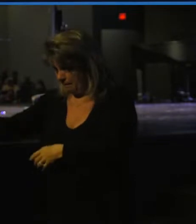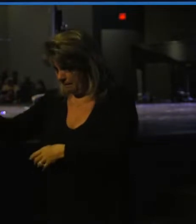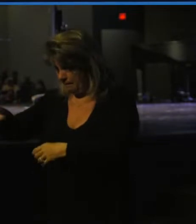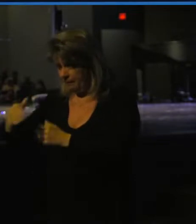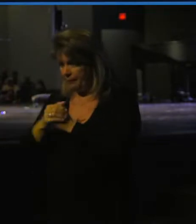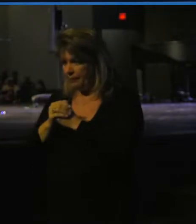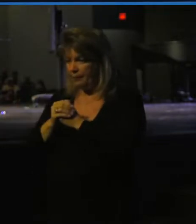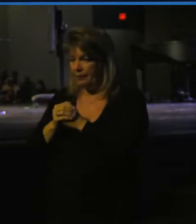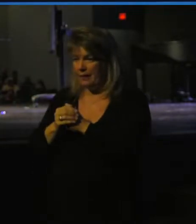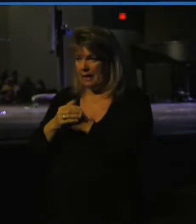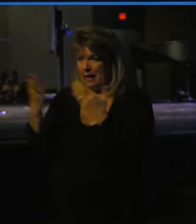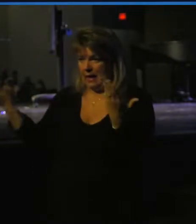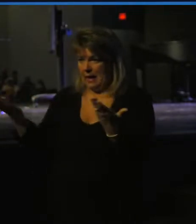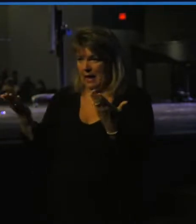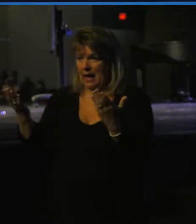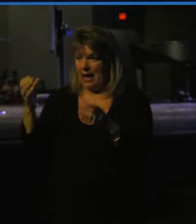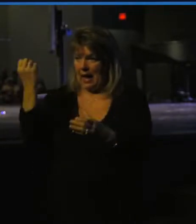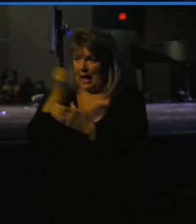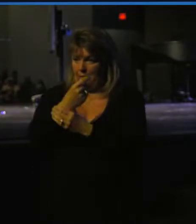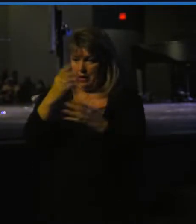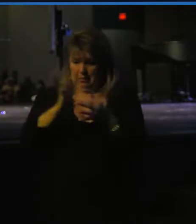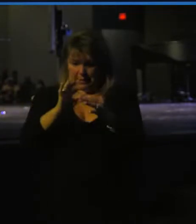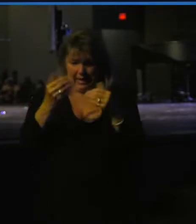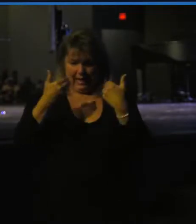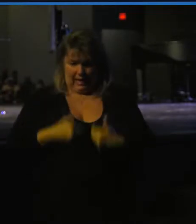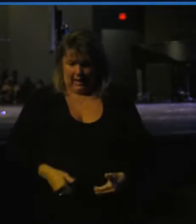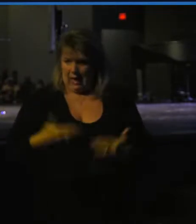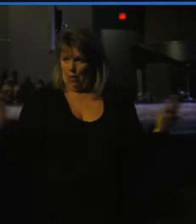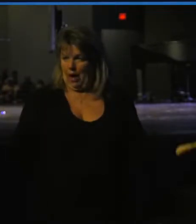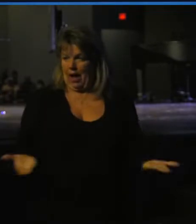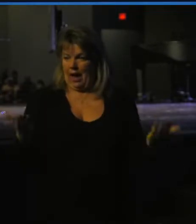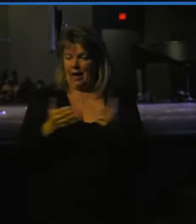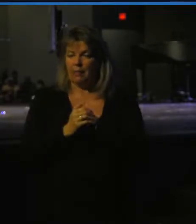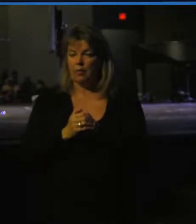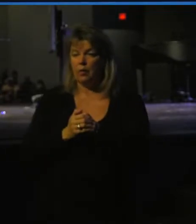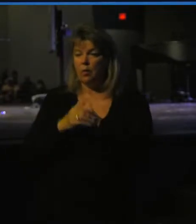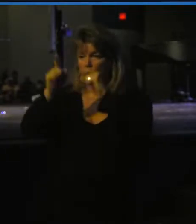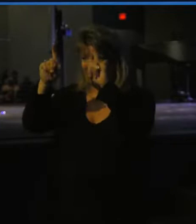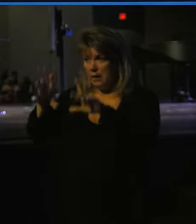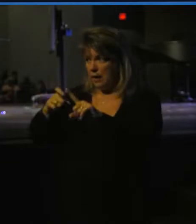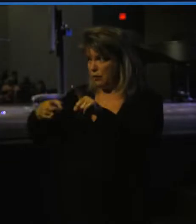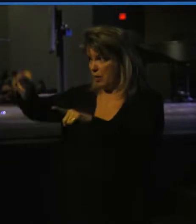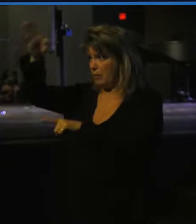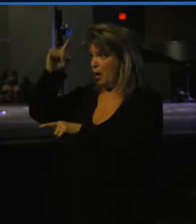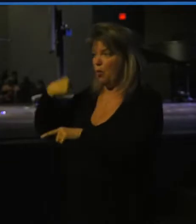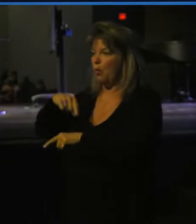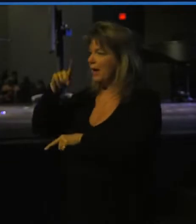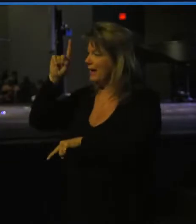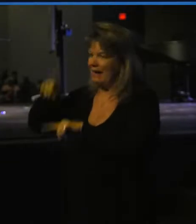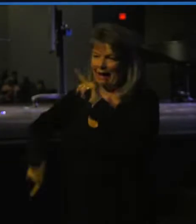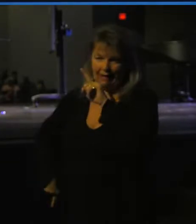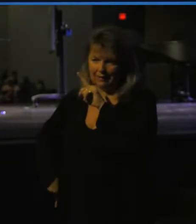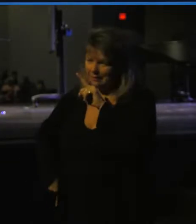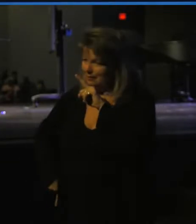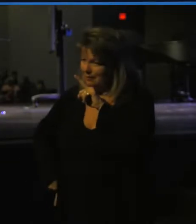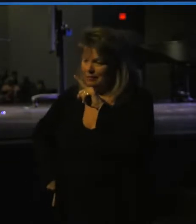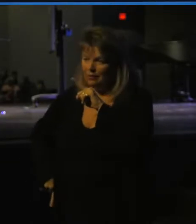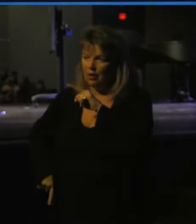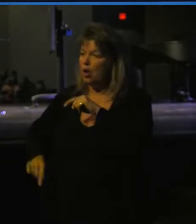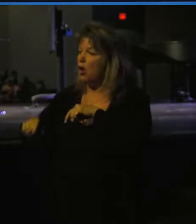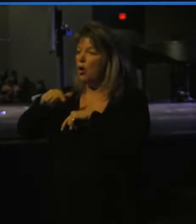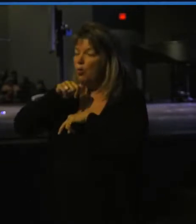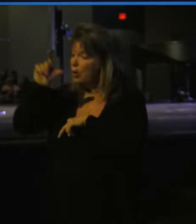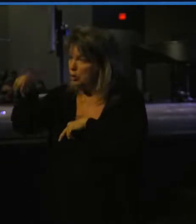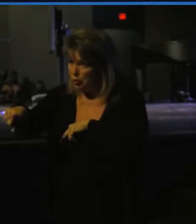and he said, here I am. Guys, when it comes to tests from God, we cannot or nor